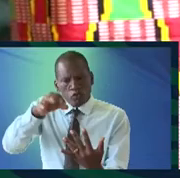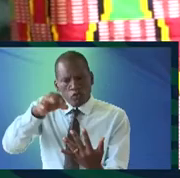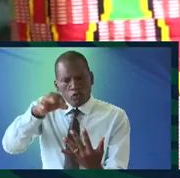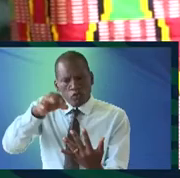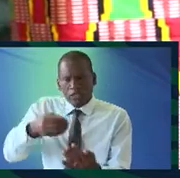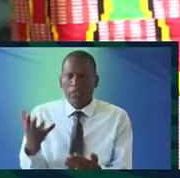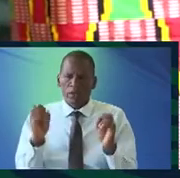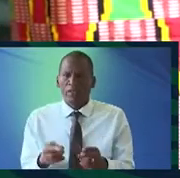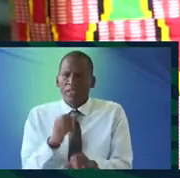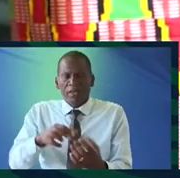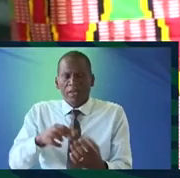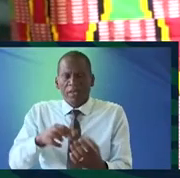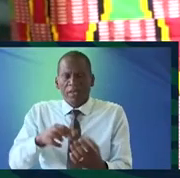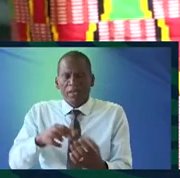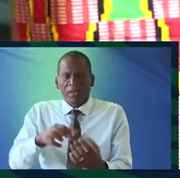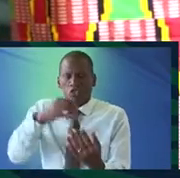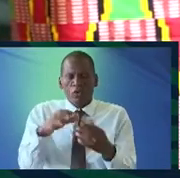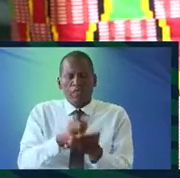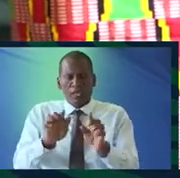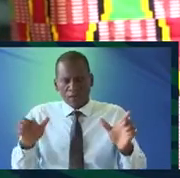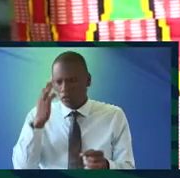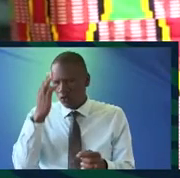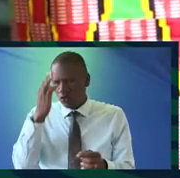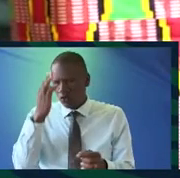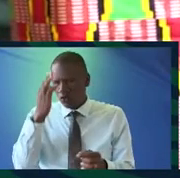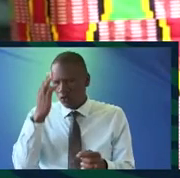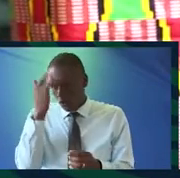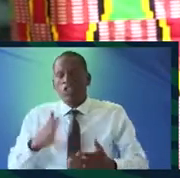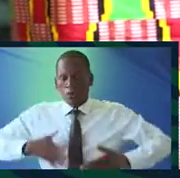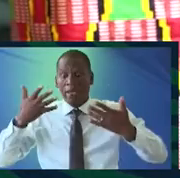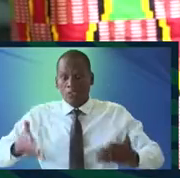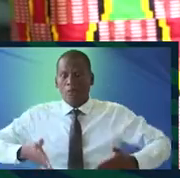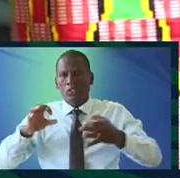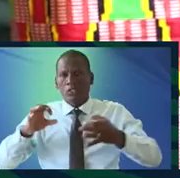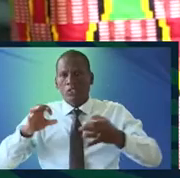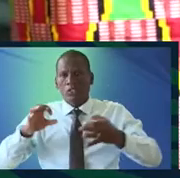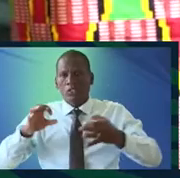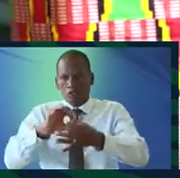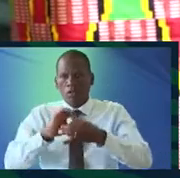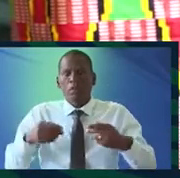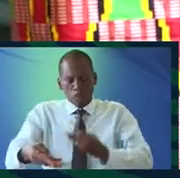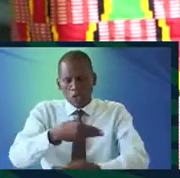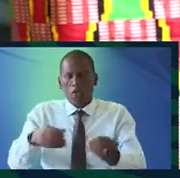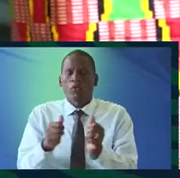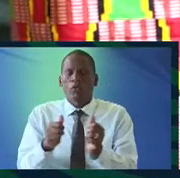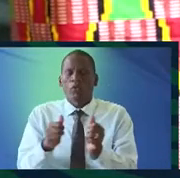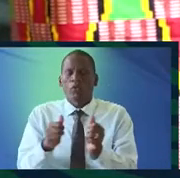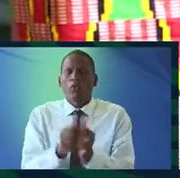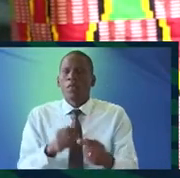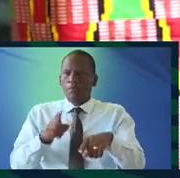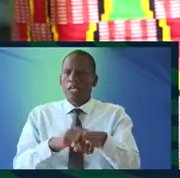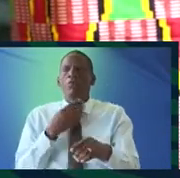those choices okay they made a choice to speak in that language because they want to express solidarity with the people they're interacting with